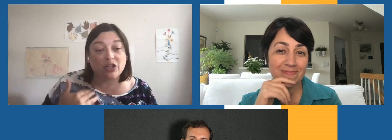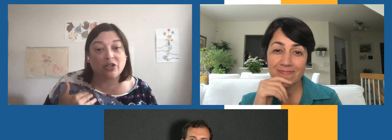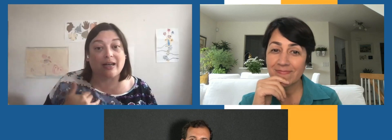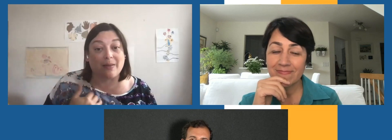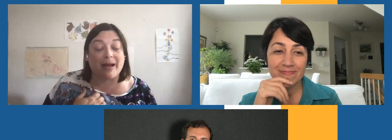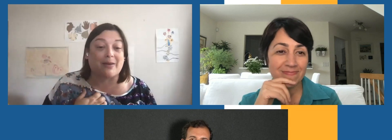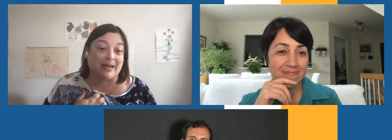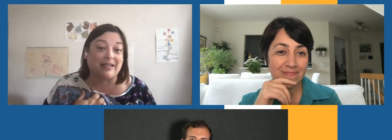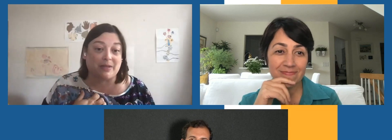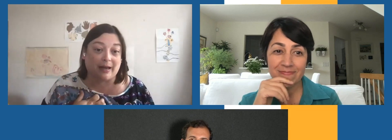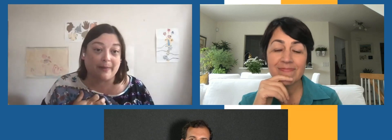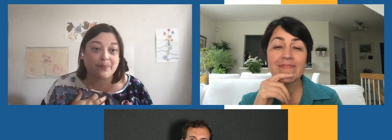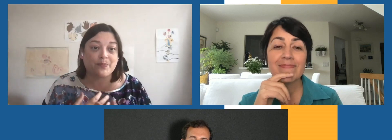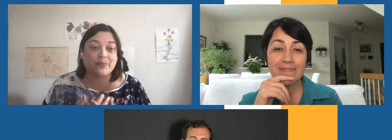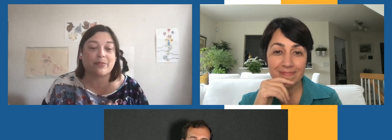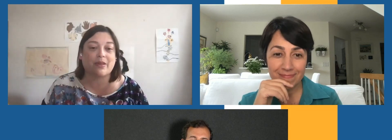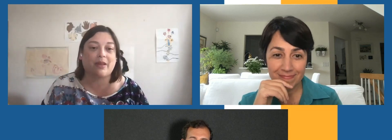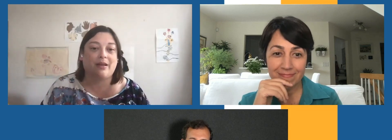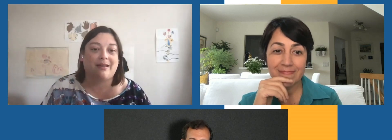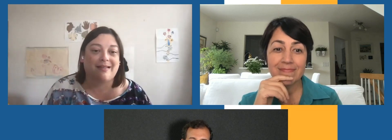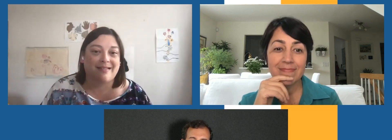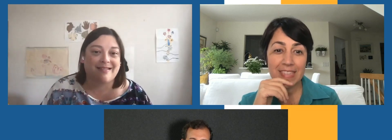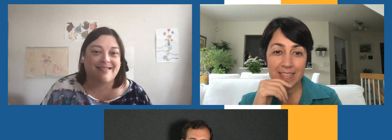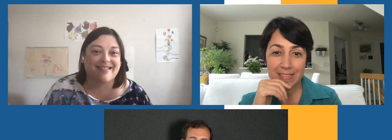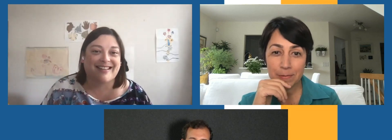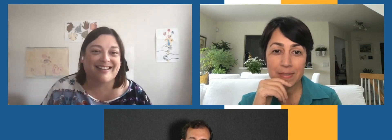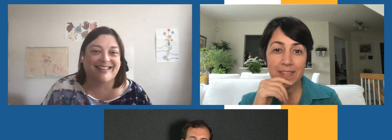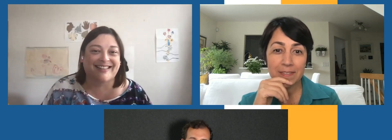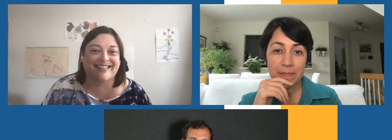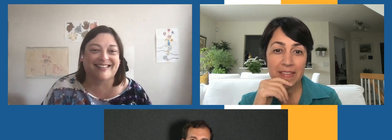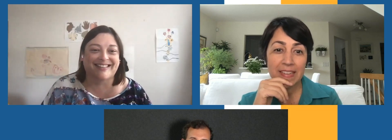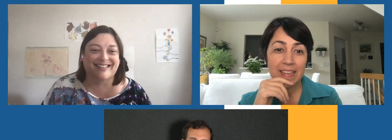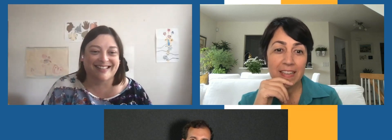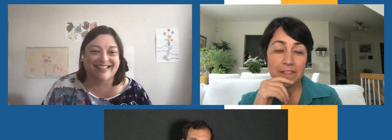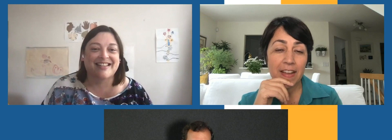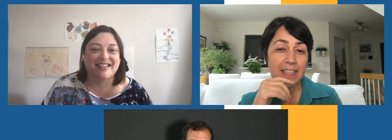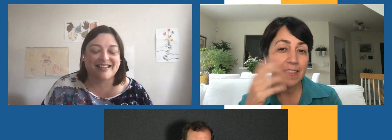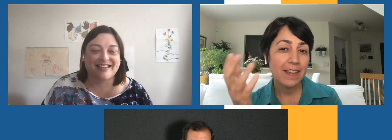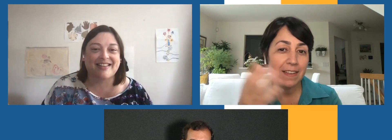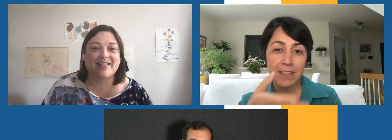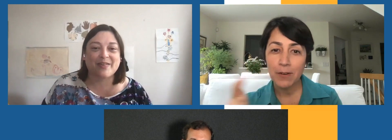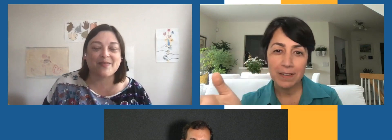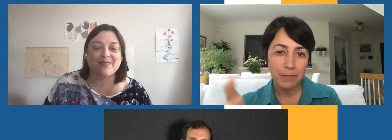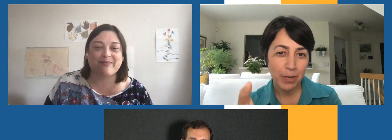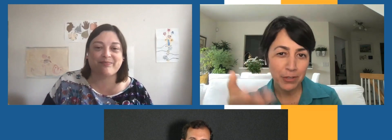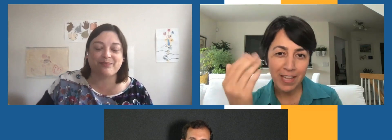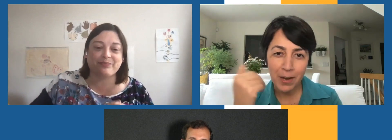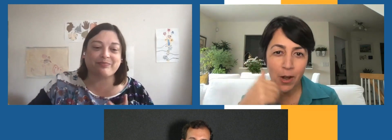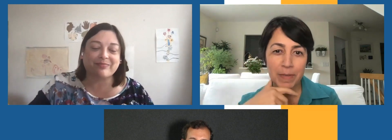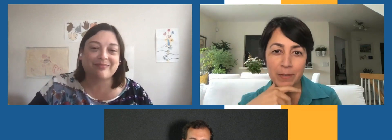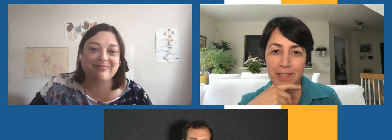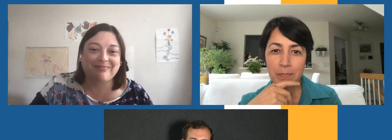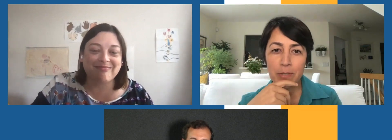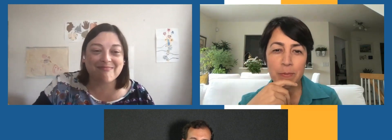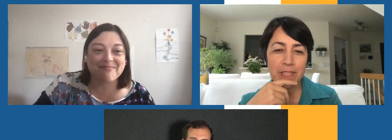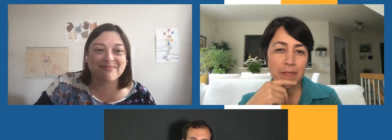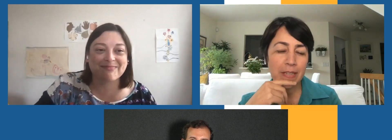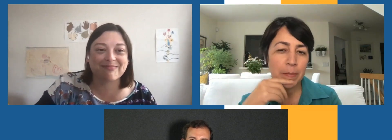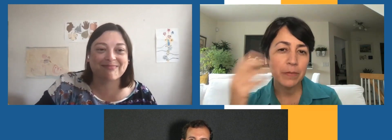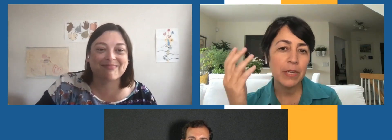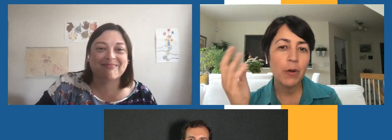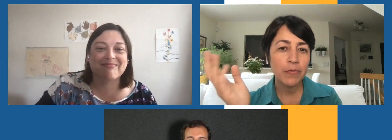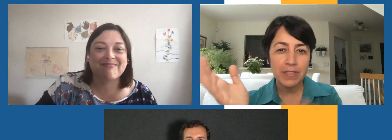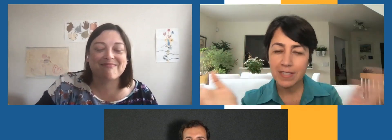Is that still going to impact my sleep tonight? Yes, it will. In fact, you know, Roger can comment on this more